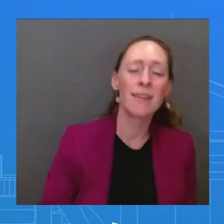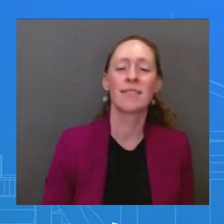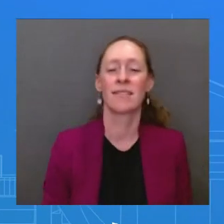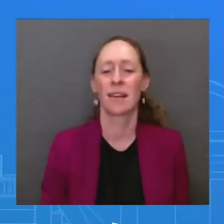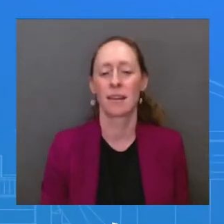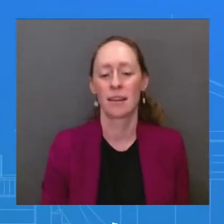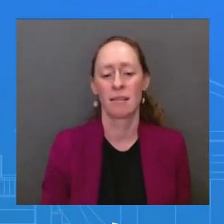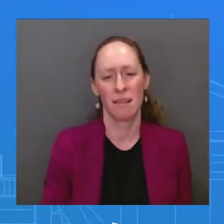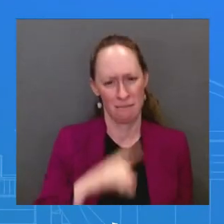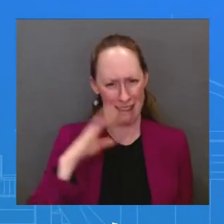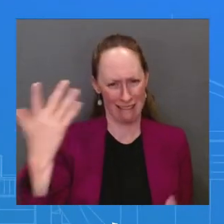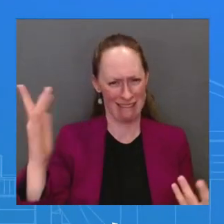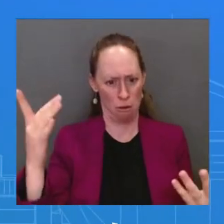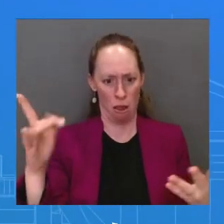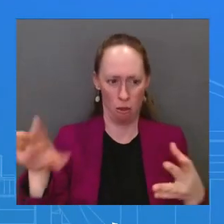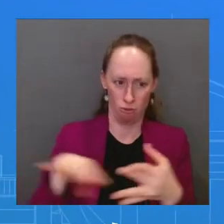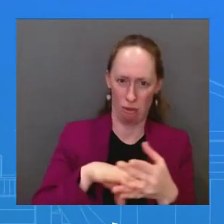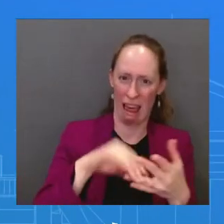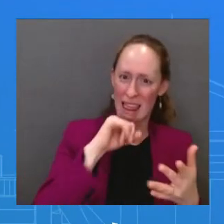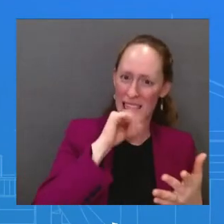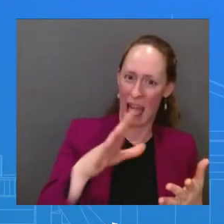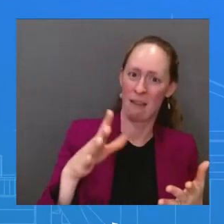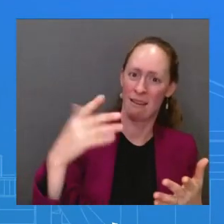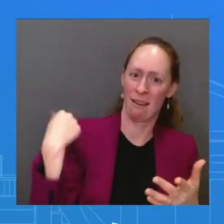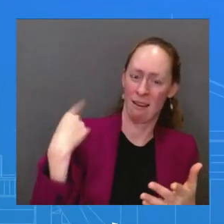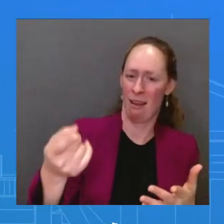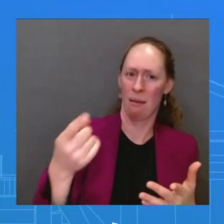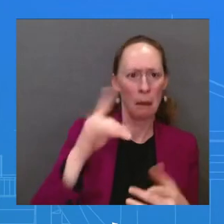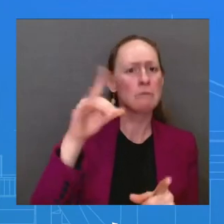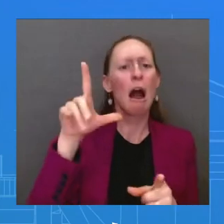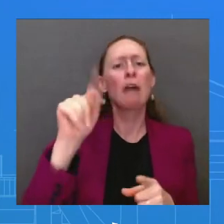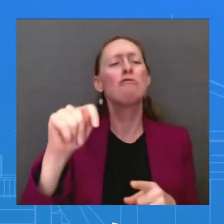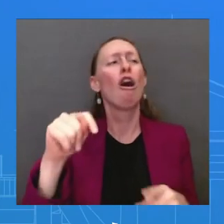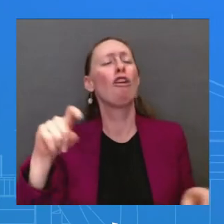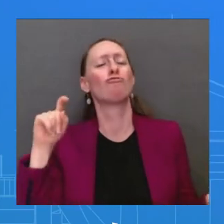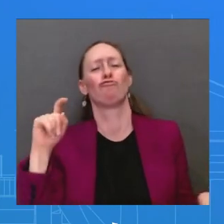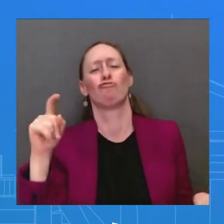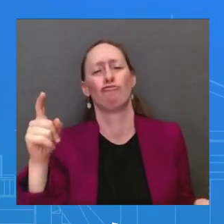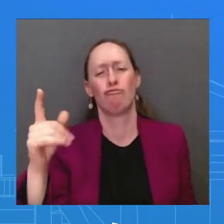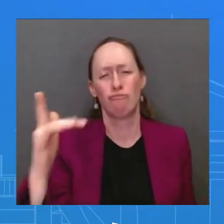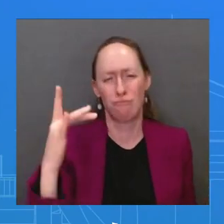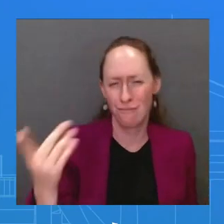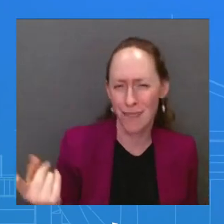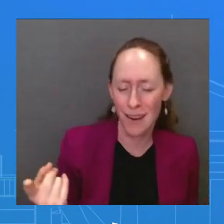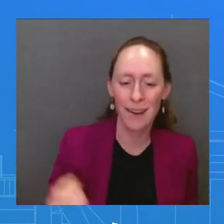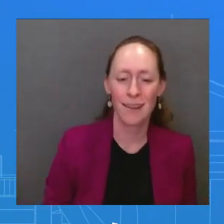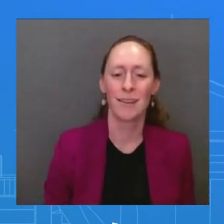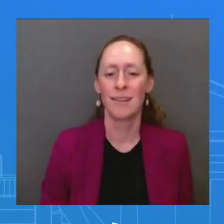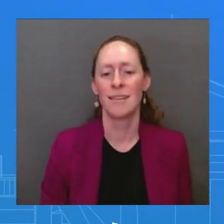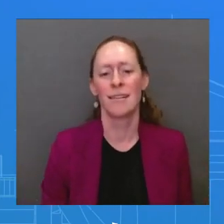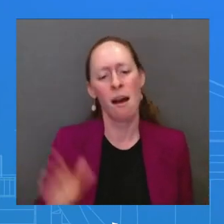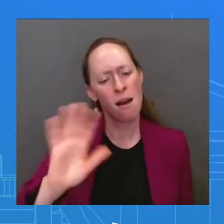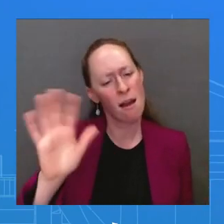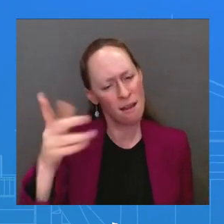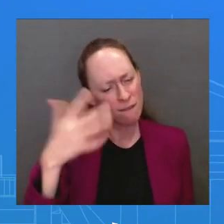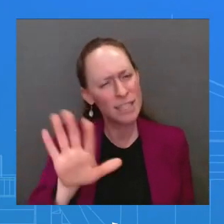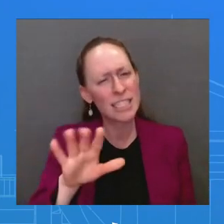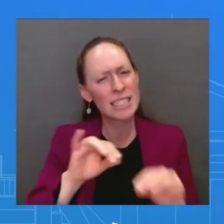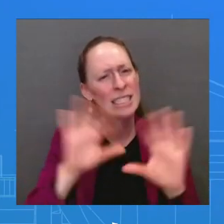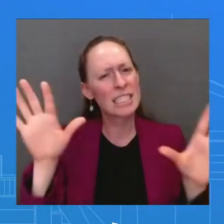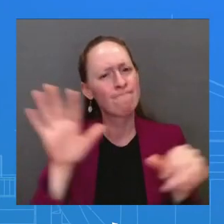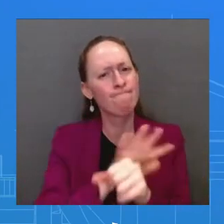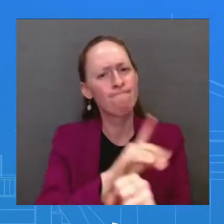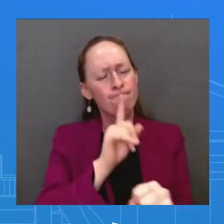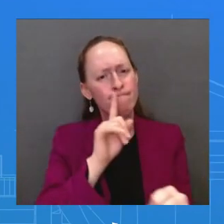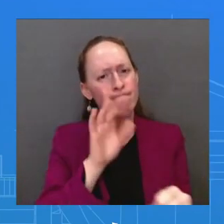I will say this again. The president is going to go to East Palestine, as he has said that he is committed to do. You saw him just this Saturday visit